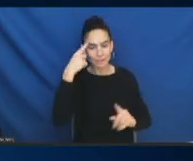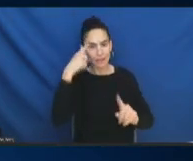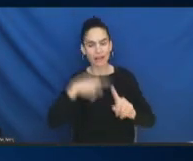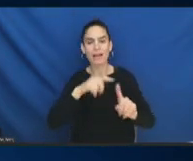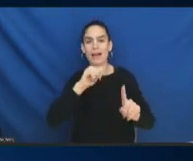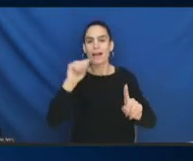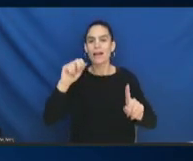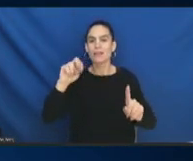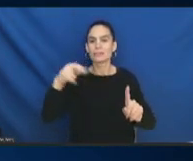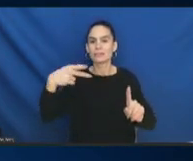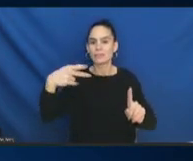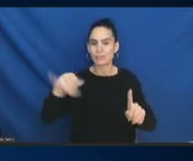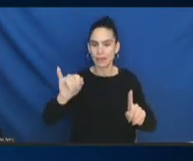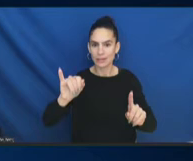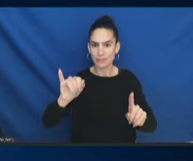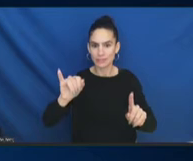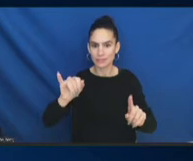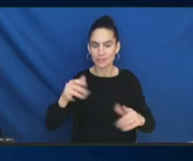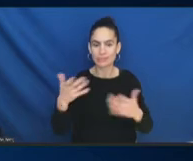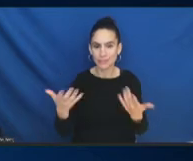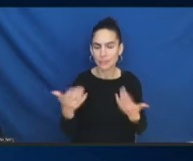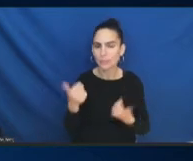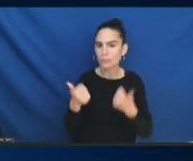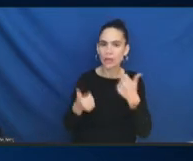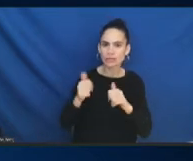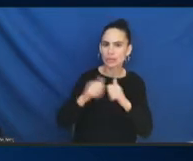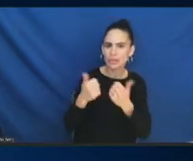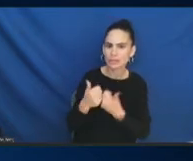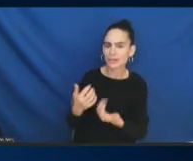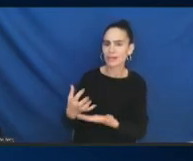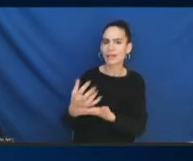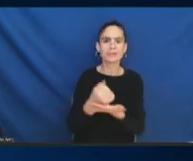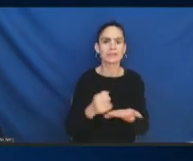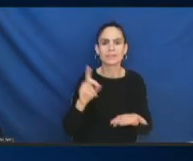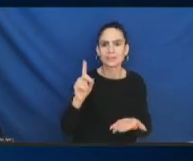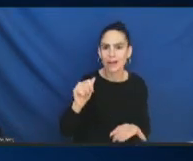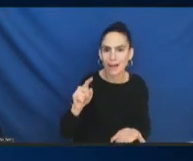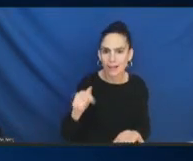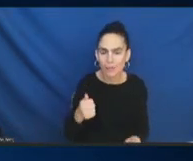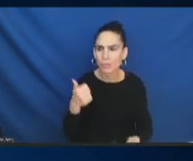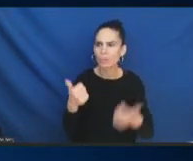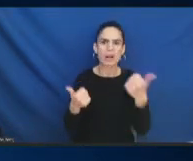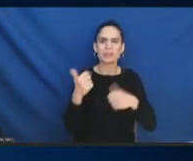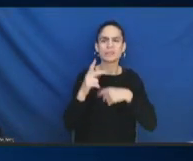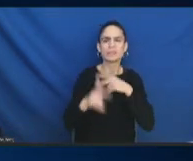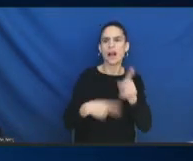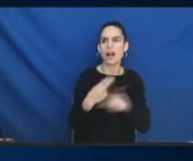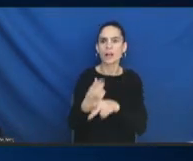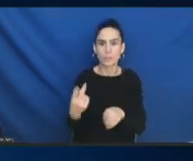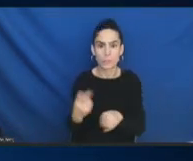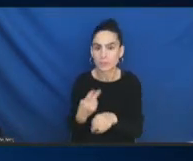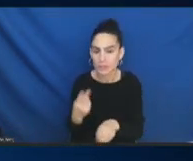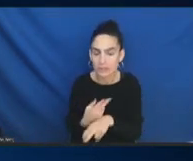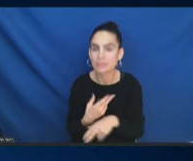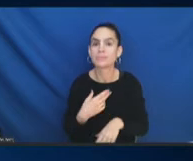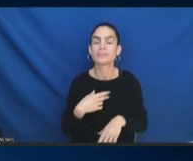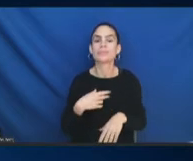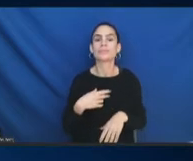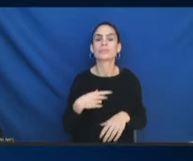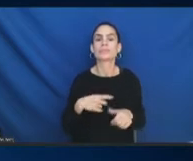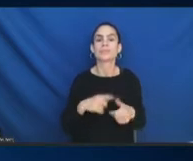which agencies are collecting the data? What forms they are using it? And as part of the,